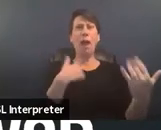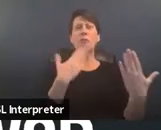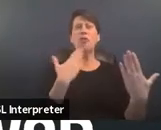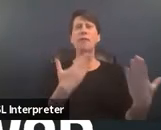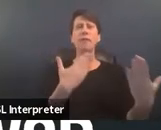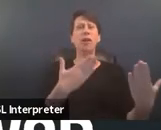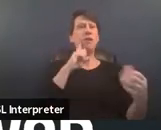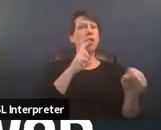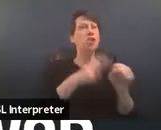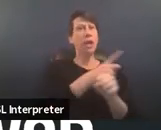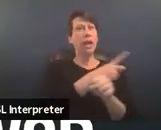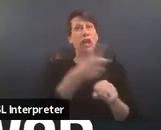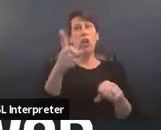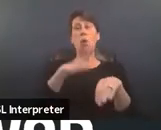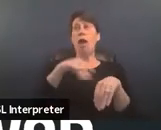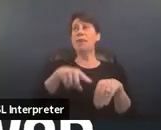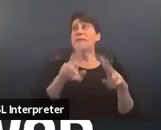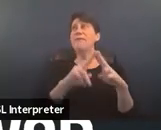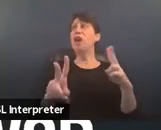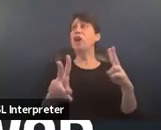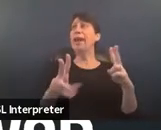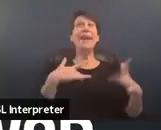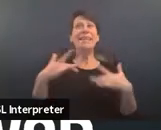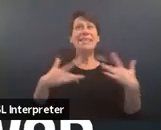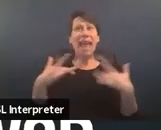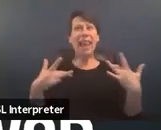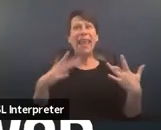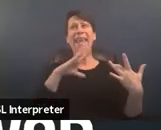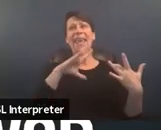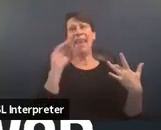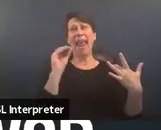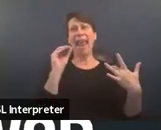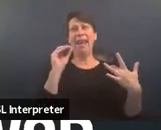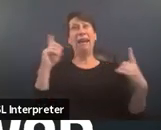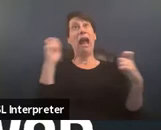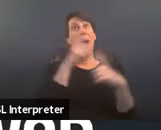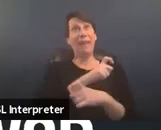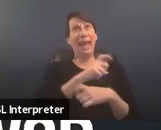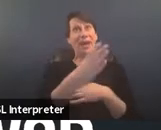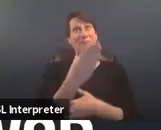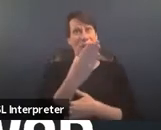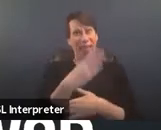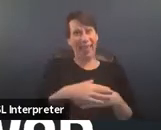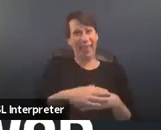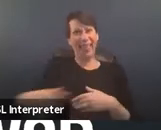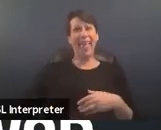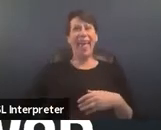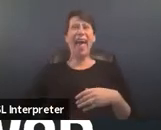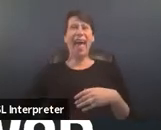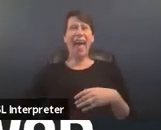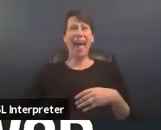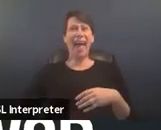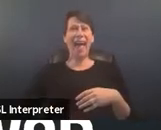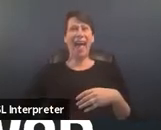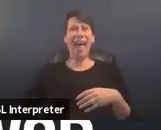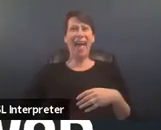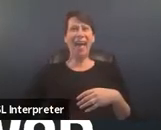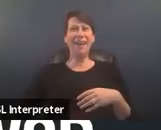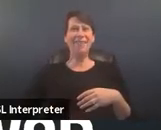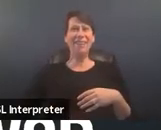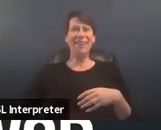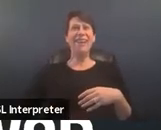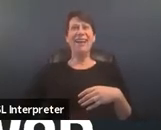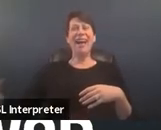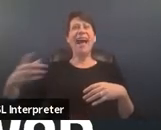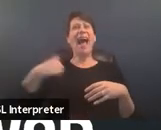here with you on this really exciting and complicated morning i kept joking via email that i